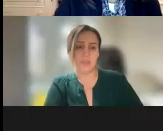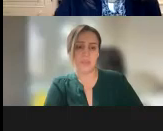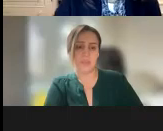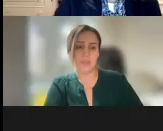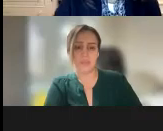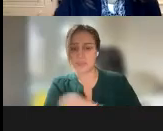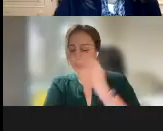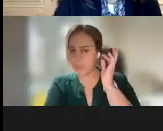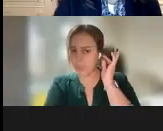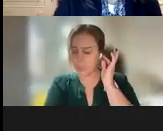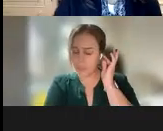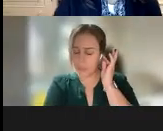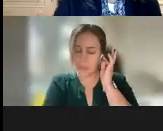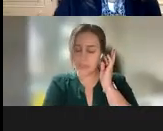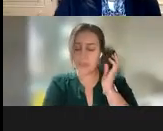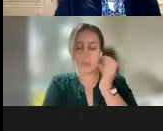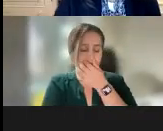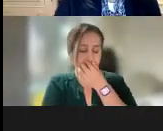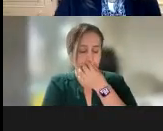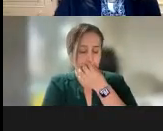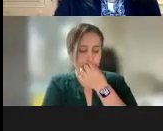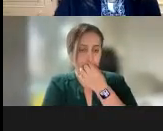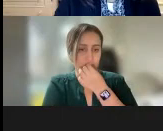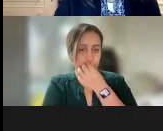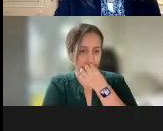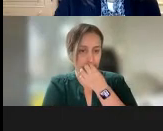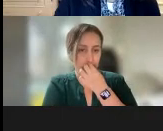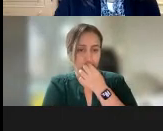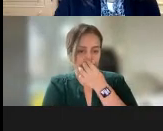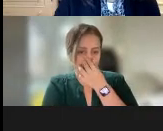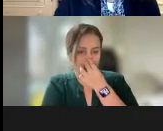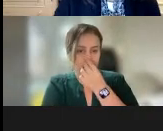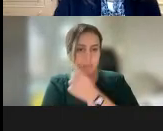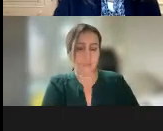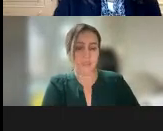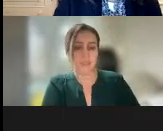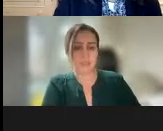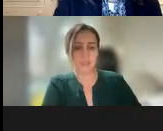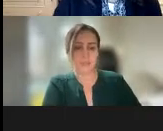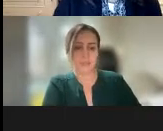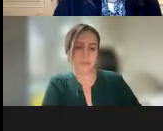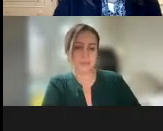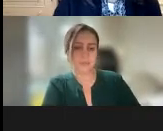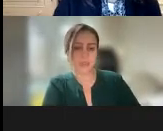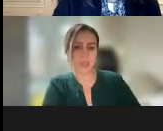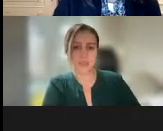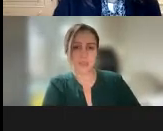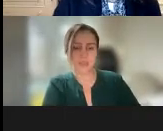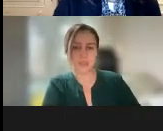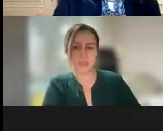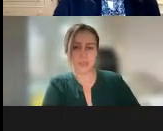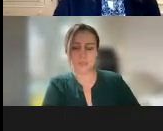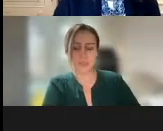but it is available online. We want as many people to have it as possible. Next slide, please,